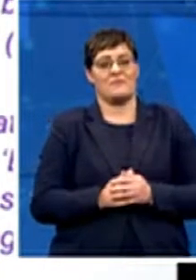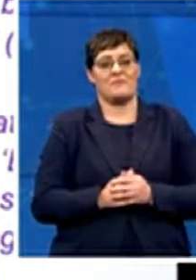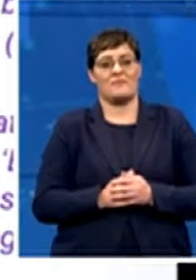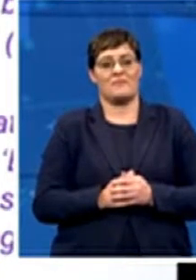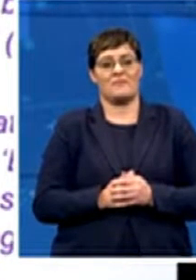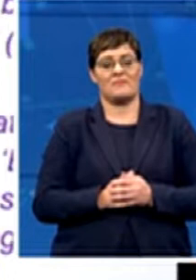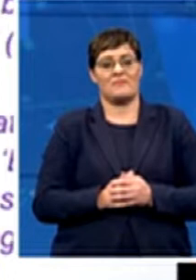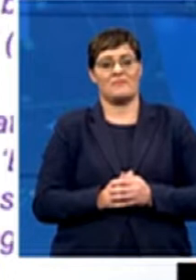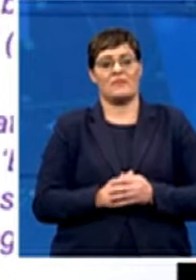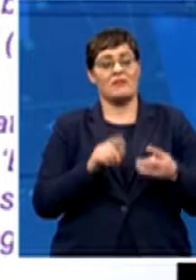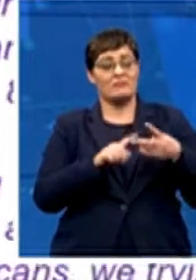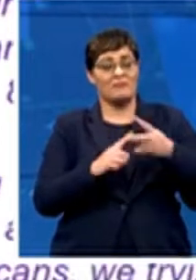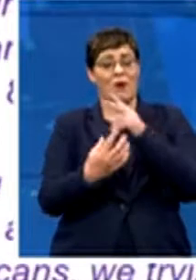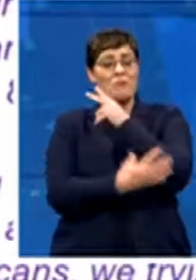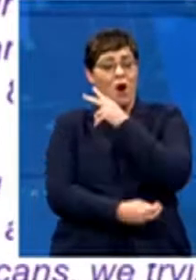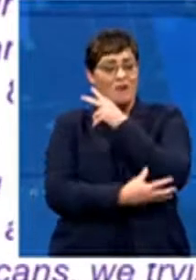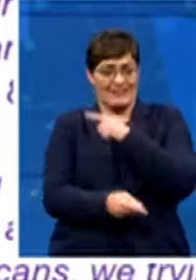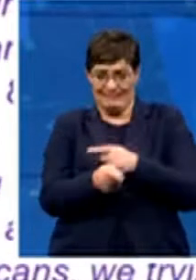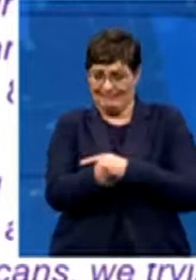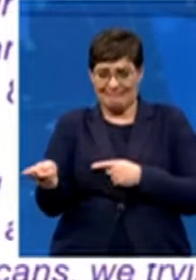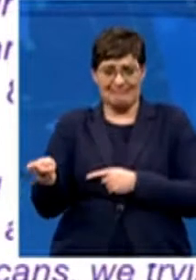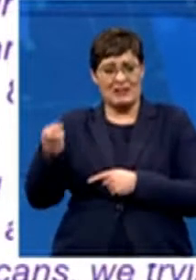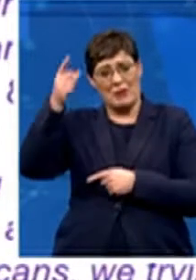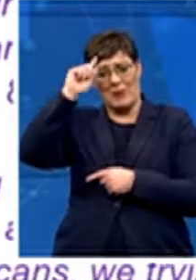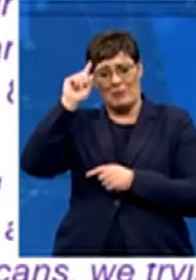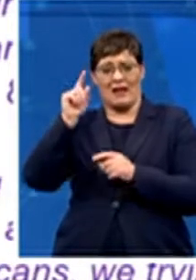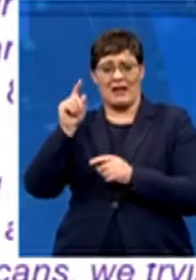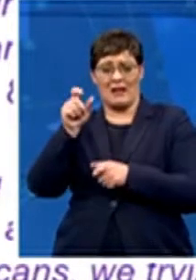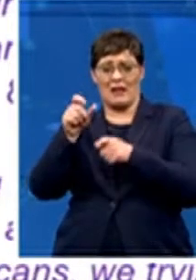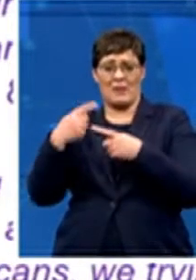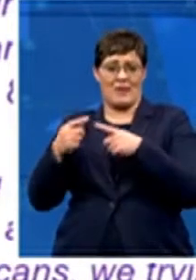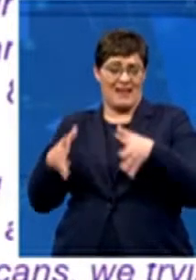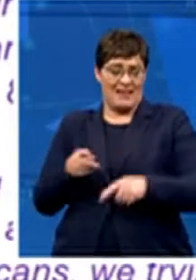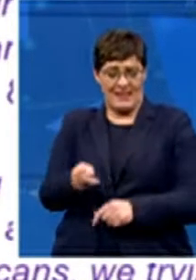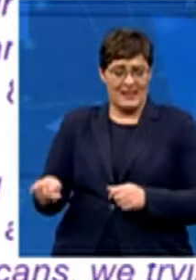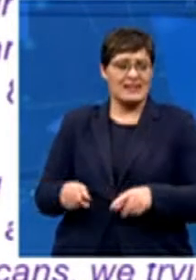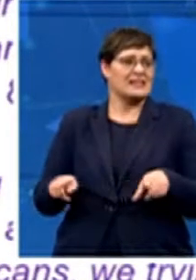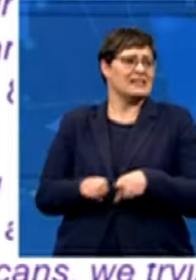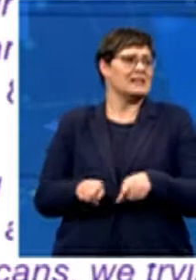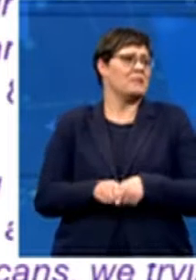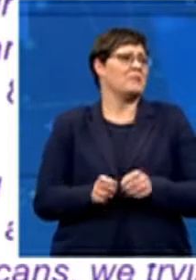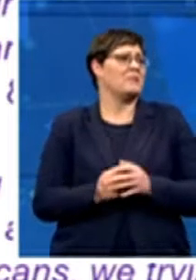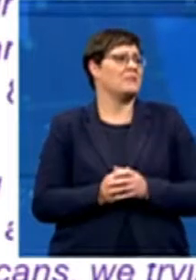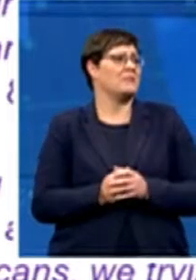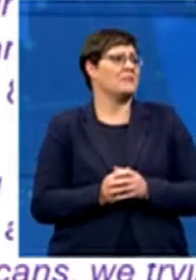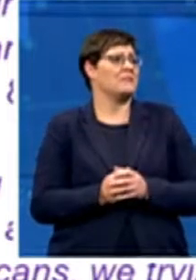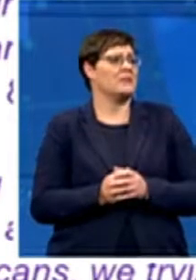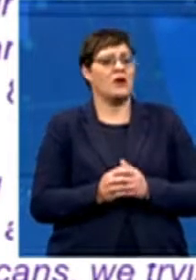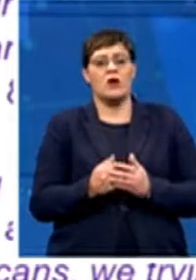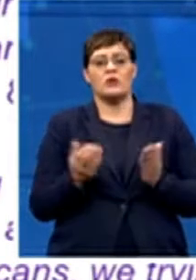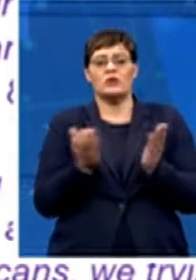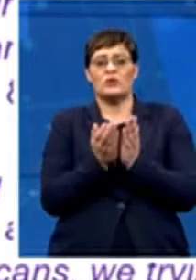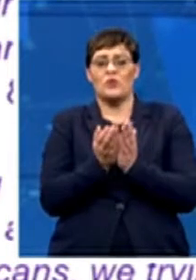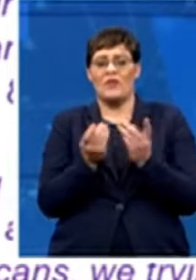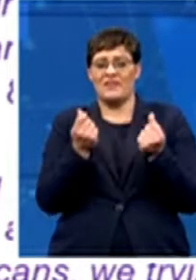black African players. Even things like that came out with post-school financial issues. That critical time